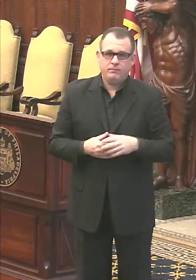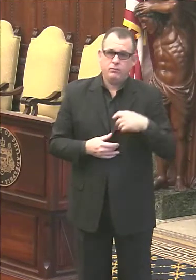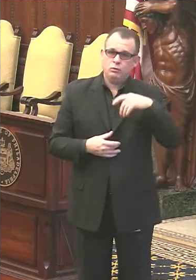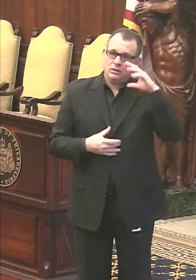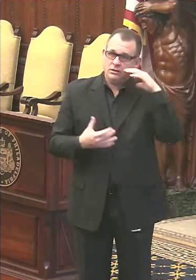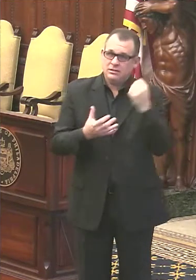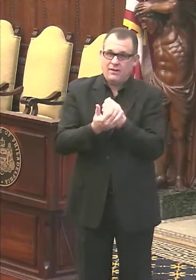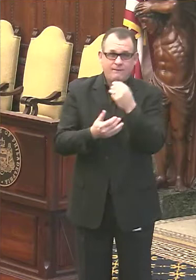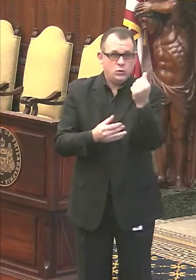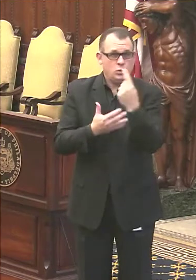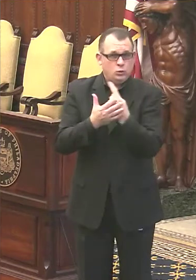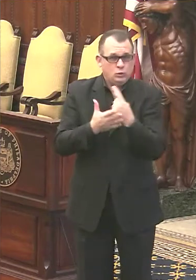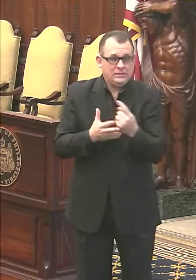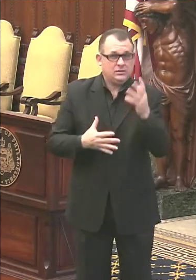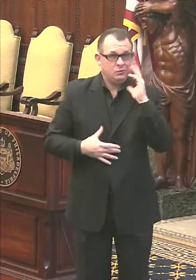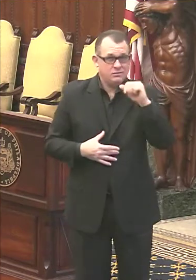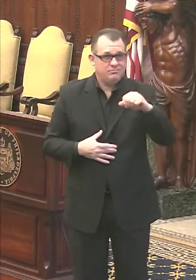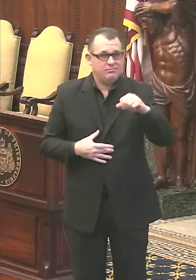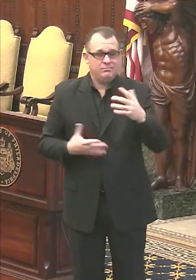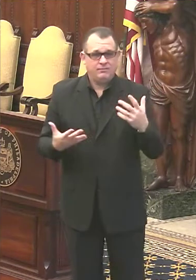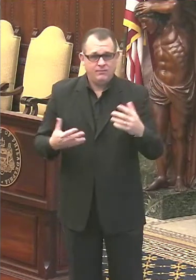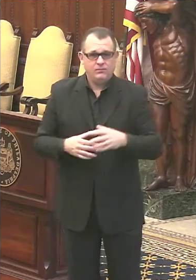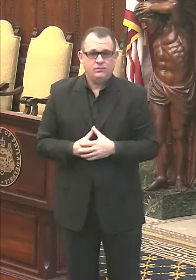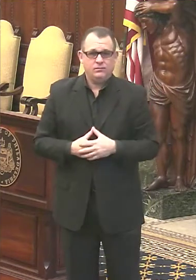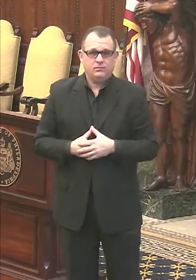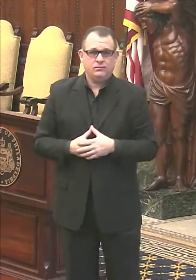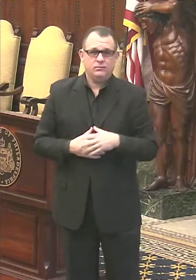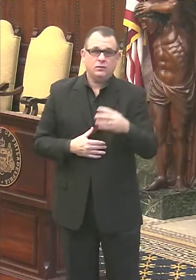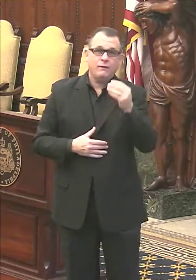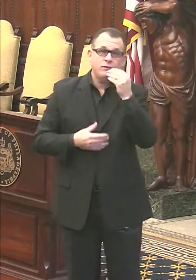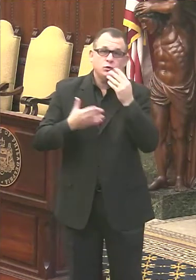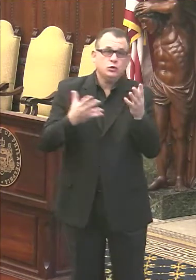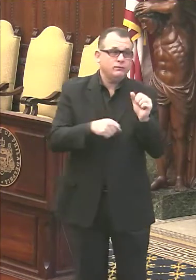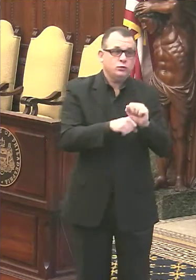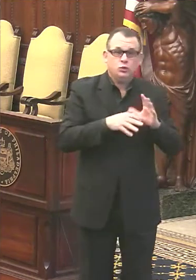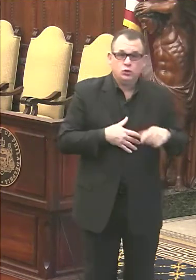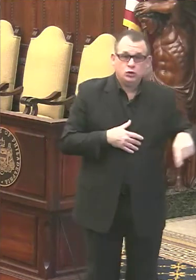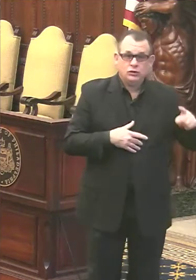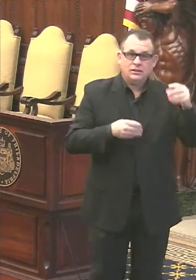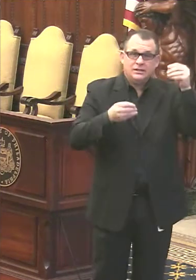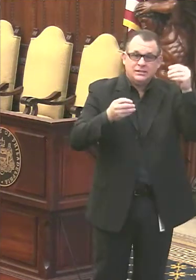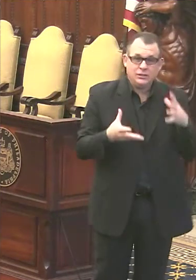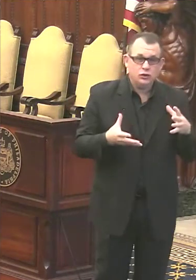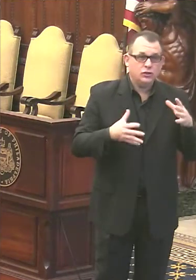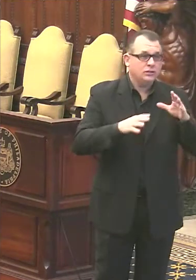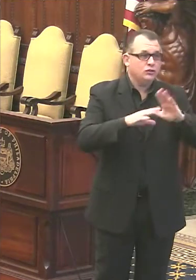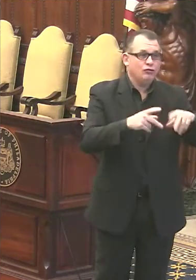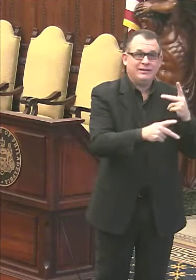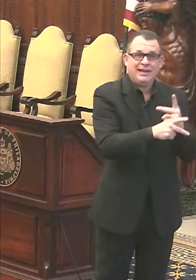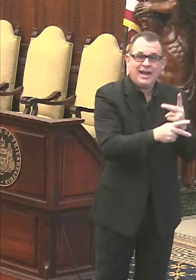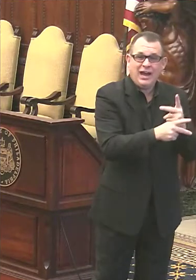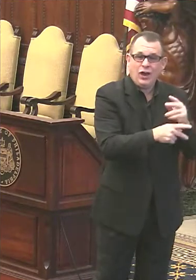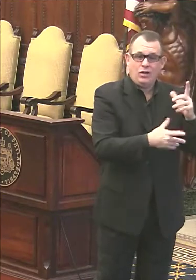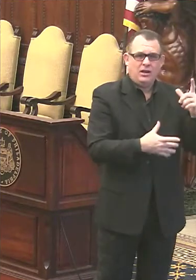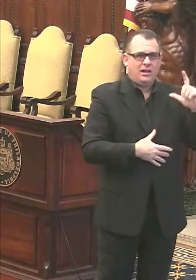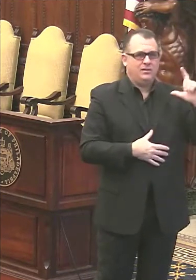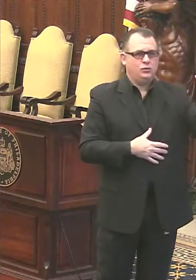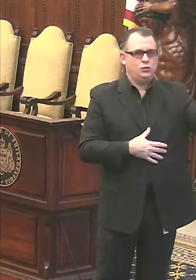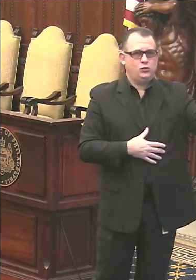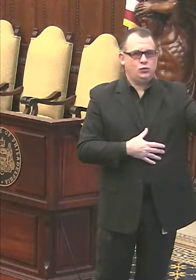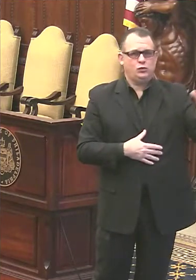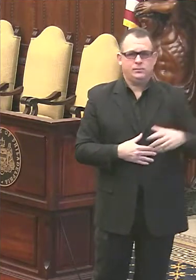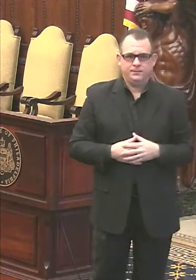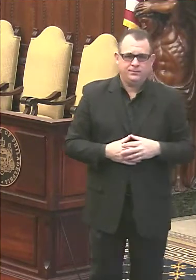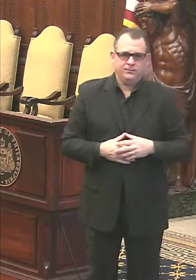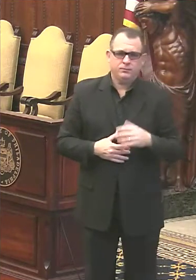those groups. We will not get to food service workers, or teachers, or child care center workers yet. We will notify them when